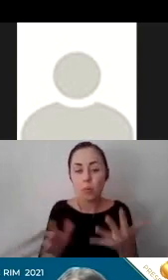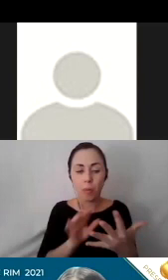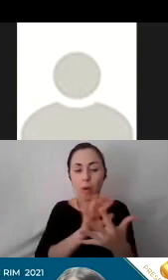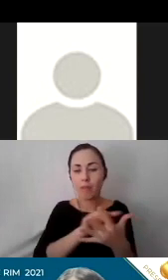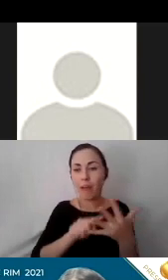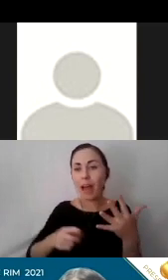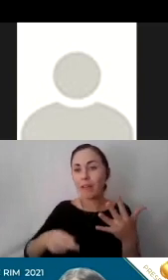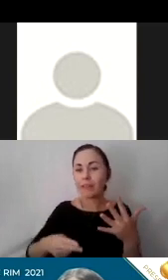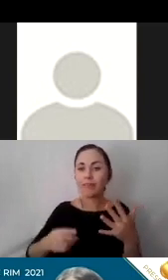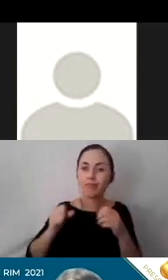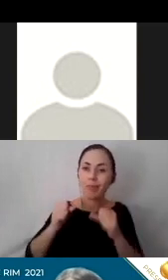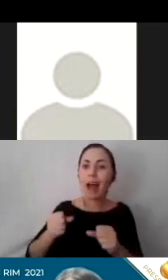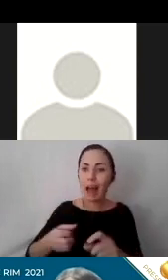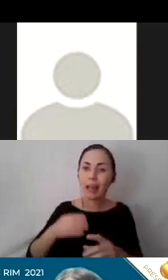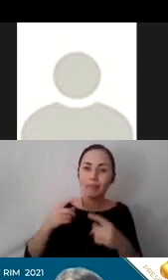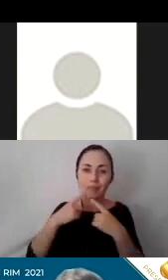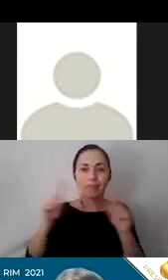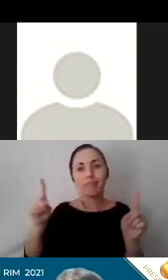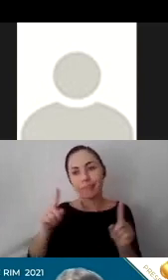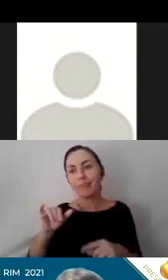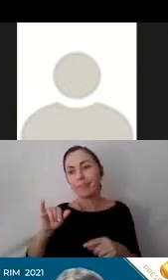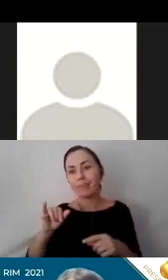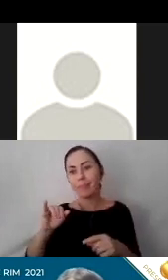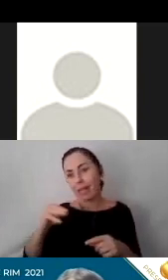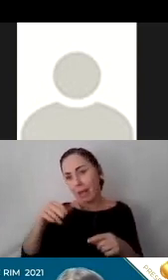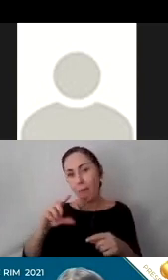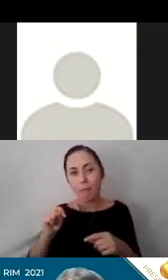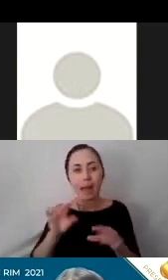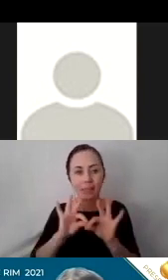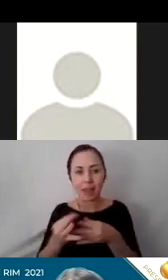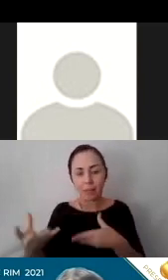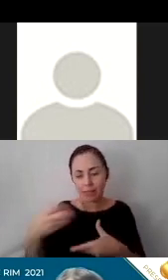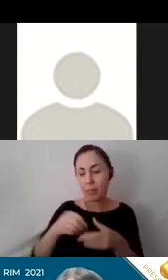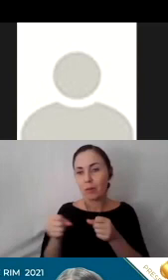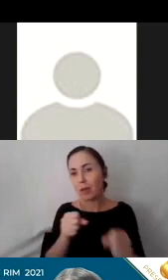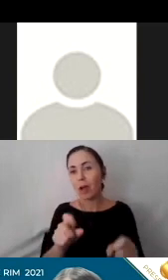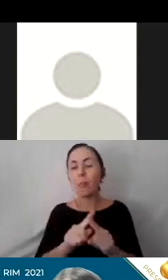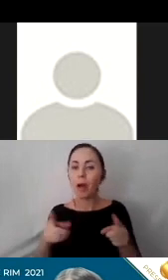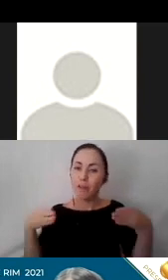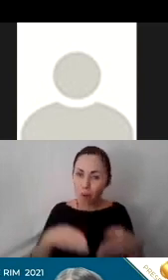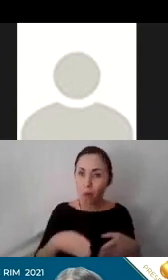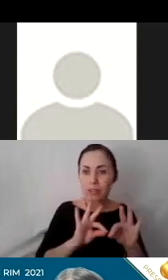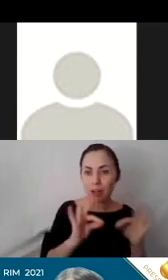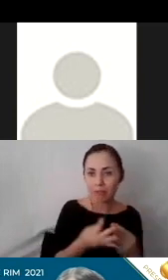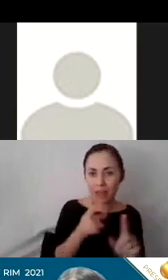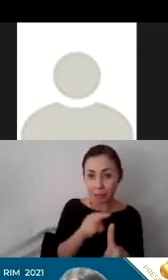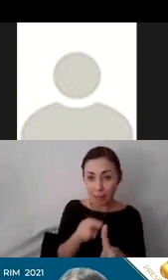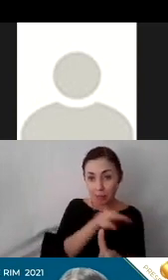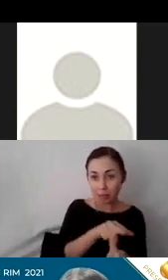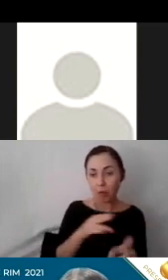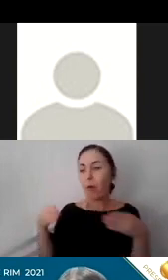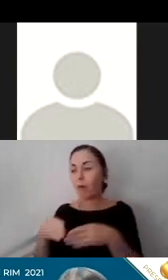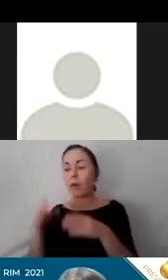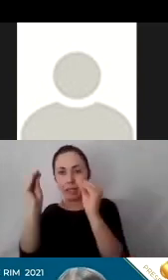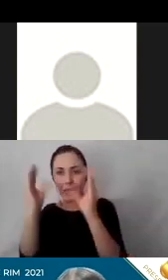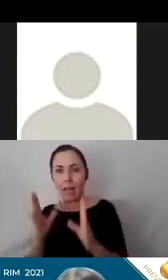impact family engagement strategies, but with the information and content tailored specifically for either the family perspective or for the